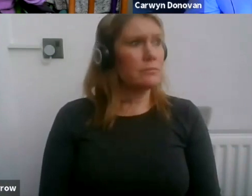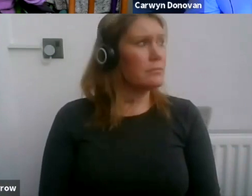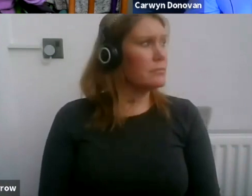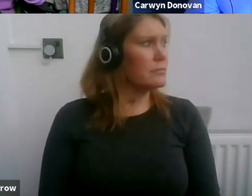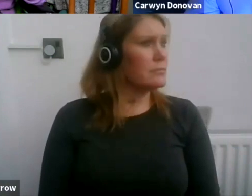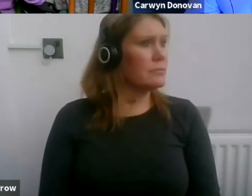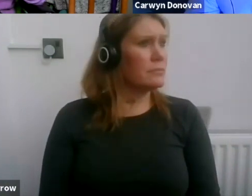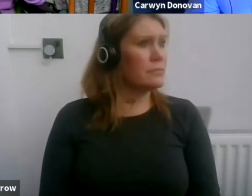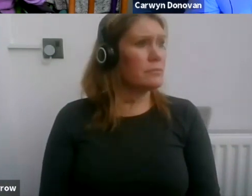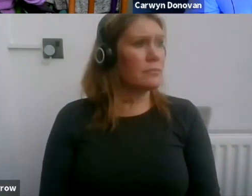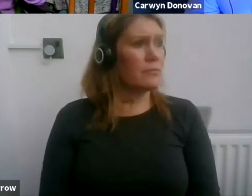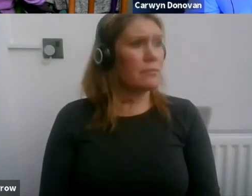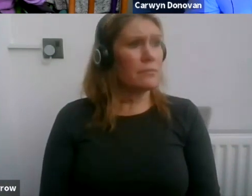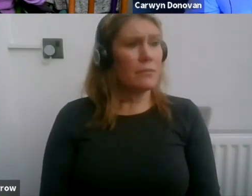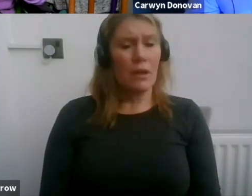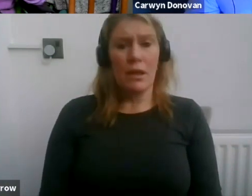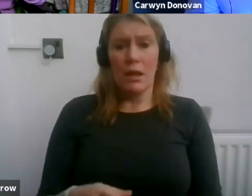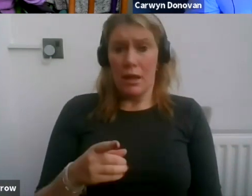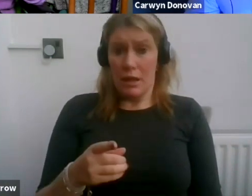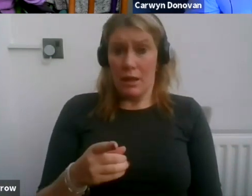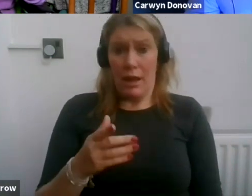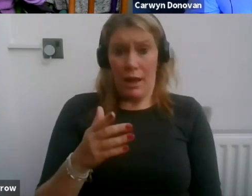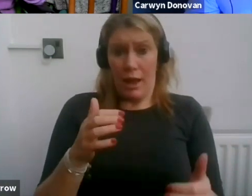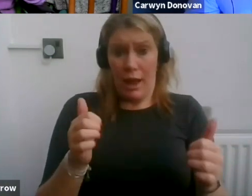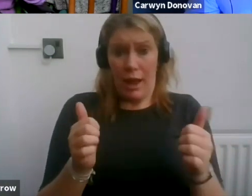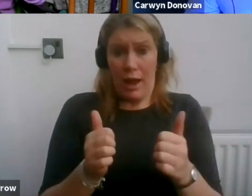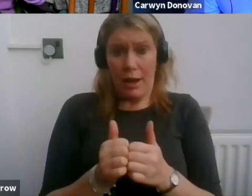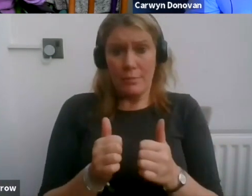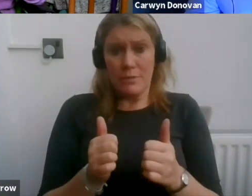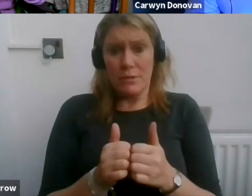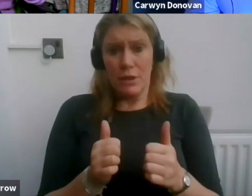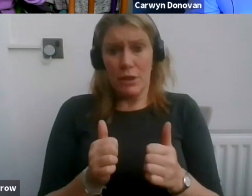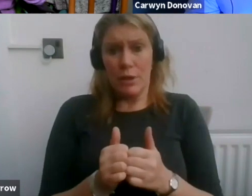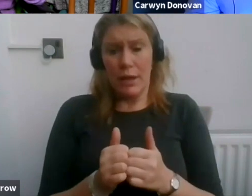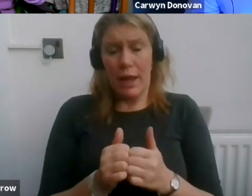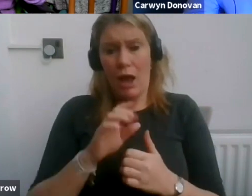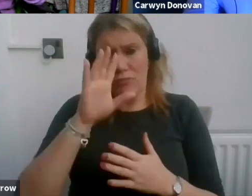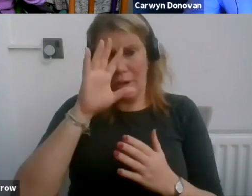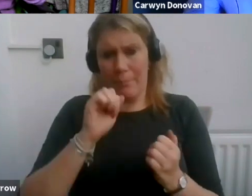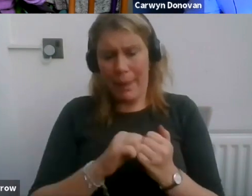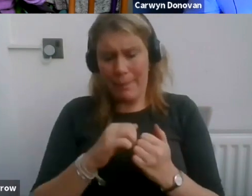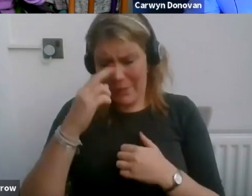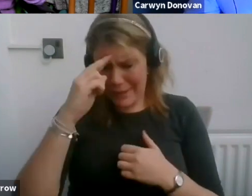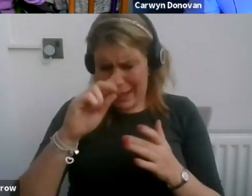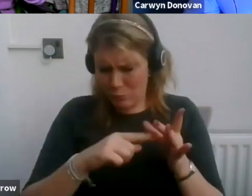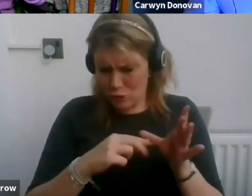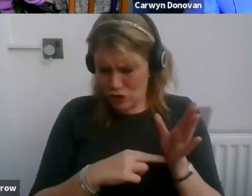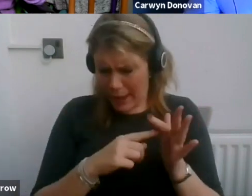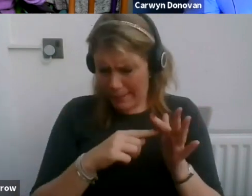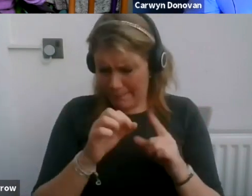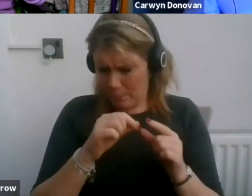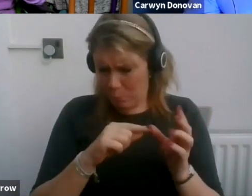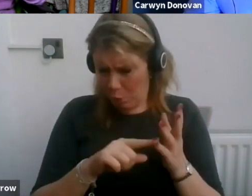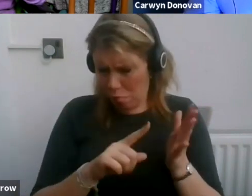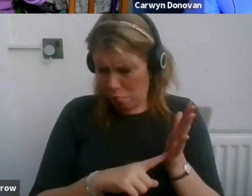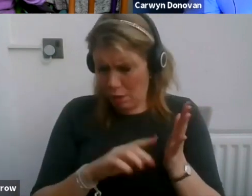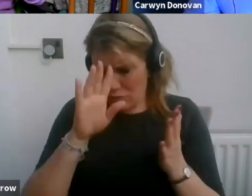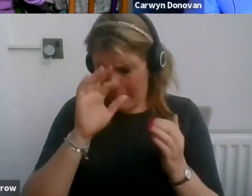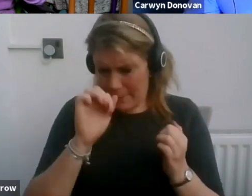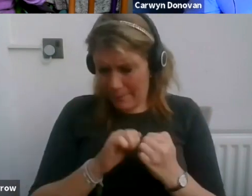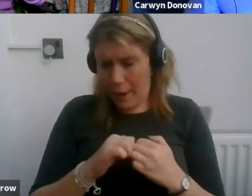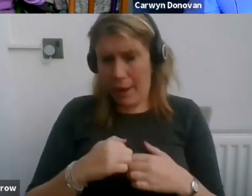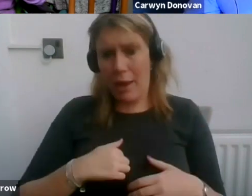heartening to here. I do recall the name Jane Paul. My father was an officer